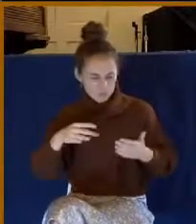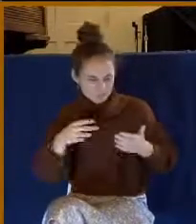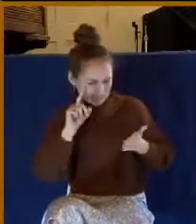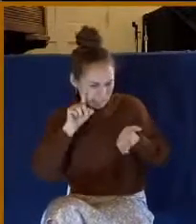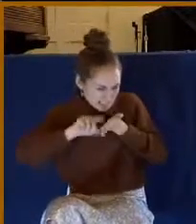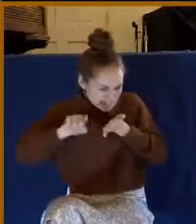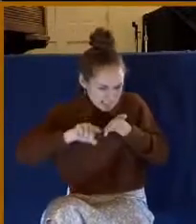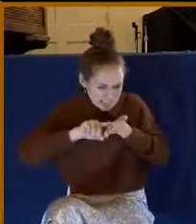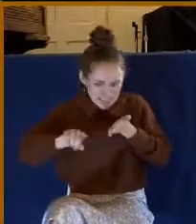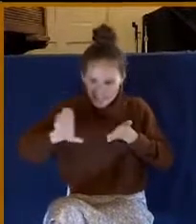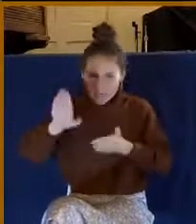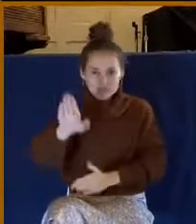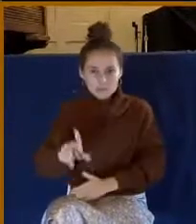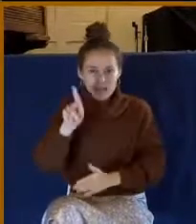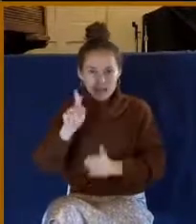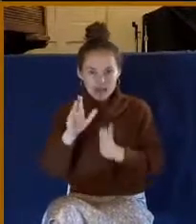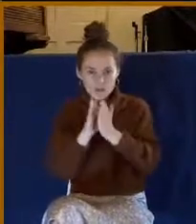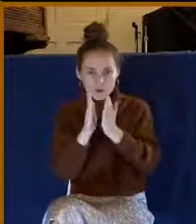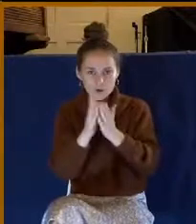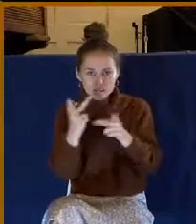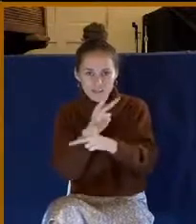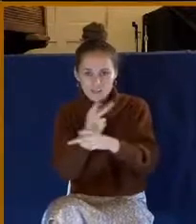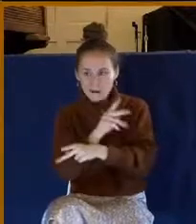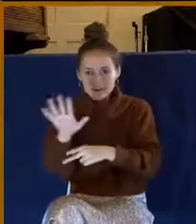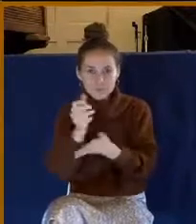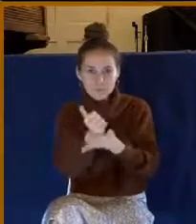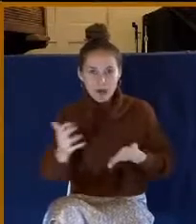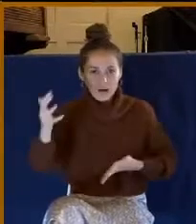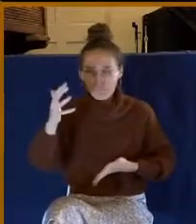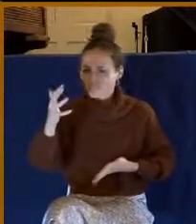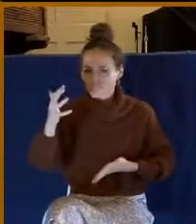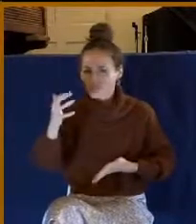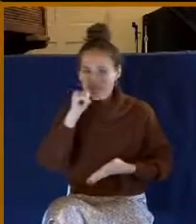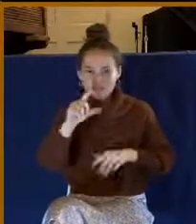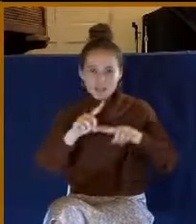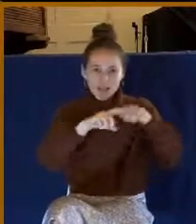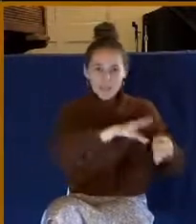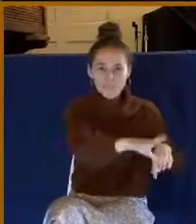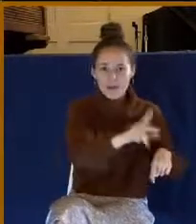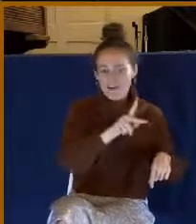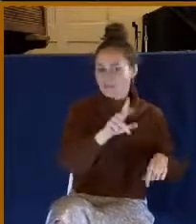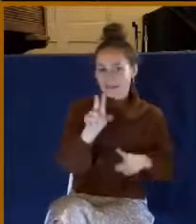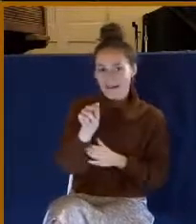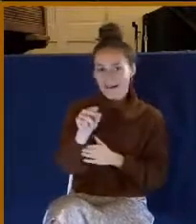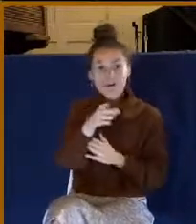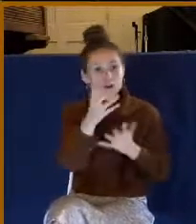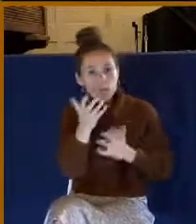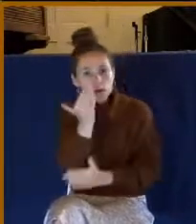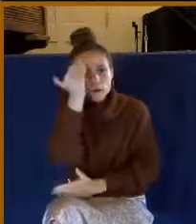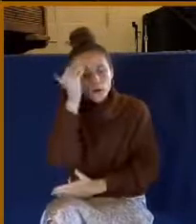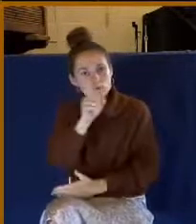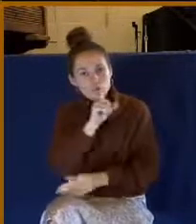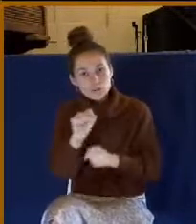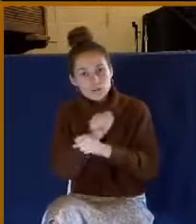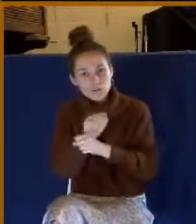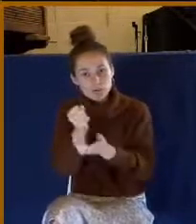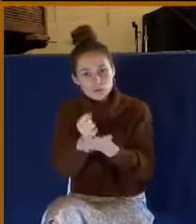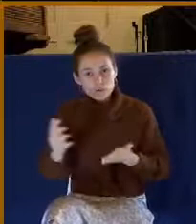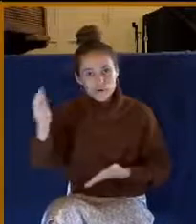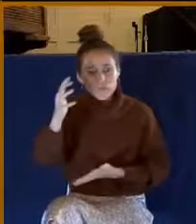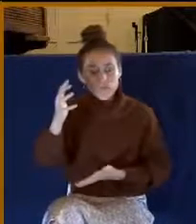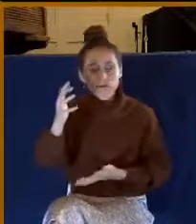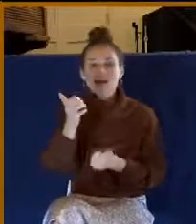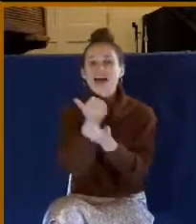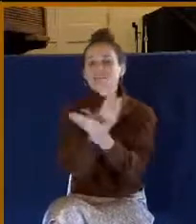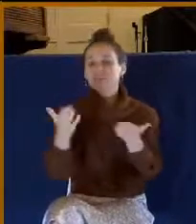wealthy he really is. I like that. If you want to know how rich you really are, add up everything that money cannot buy